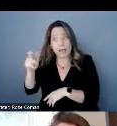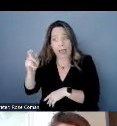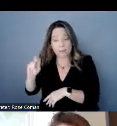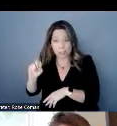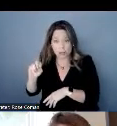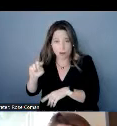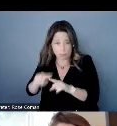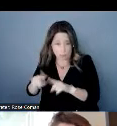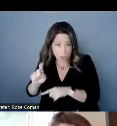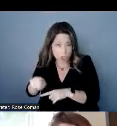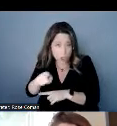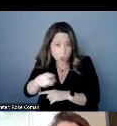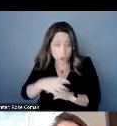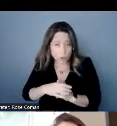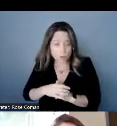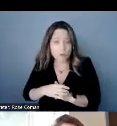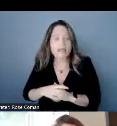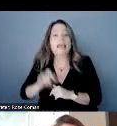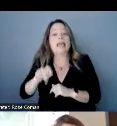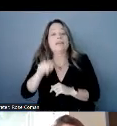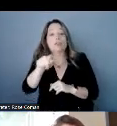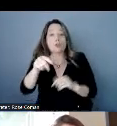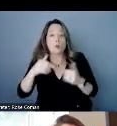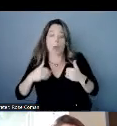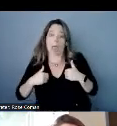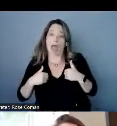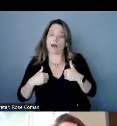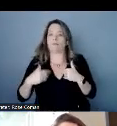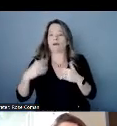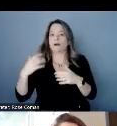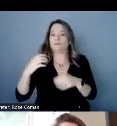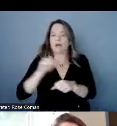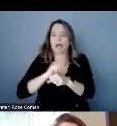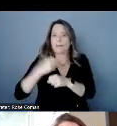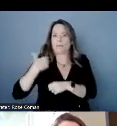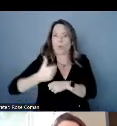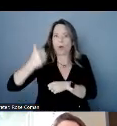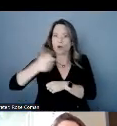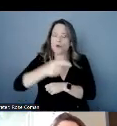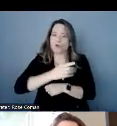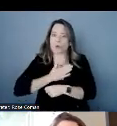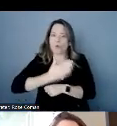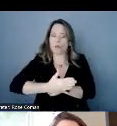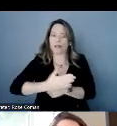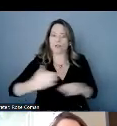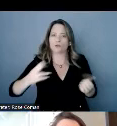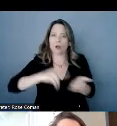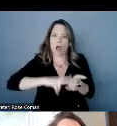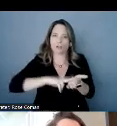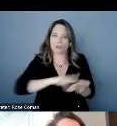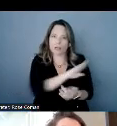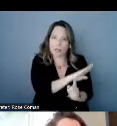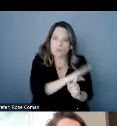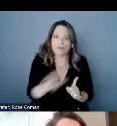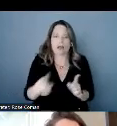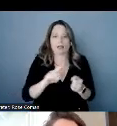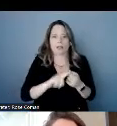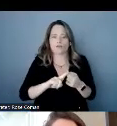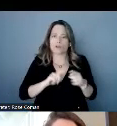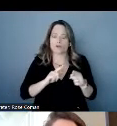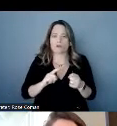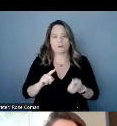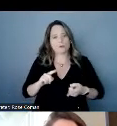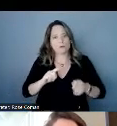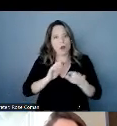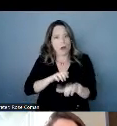contract directly with a cart provider and and you have that accessibility you always want to do that because it provides a higher